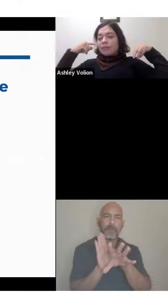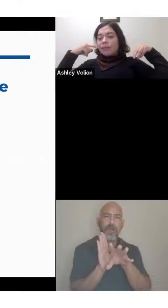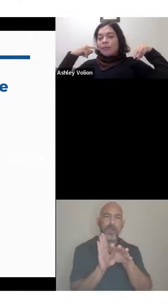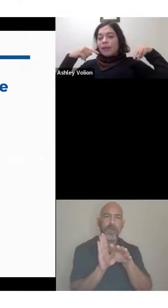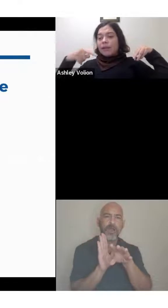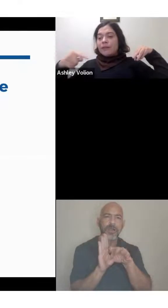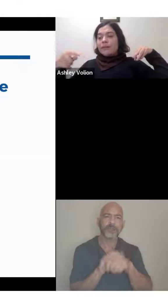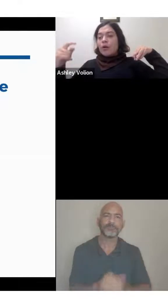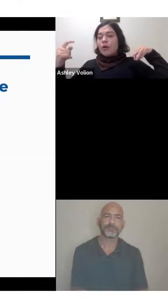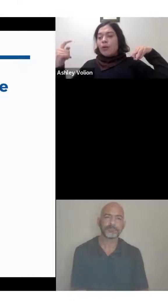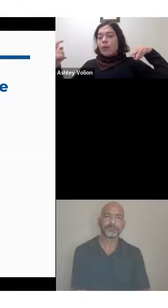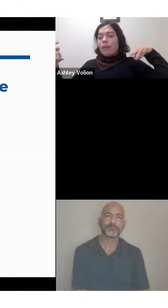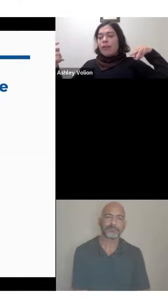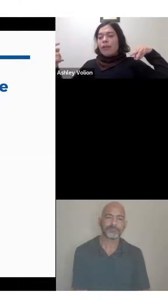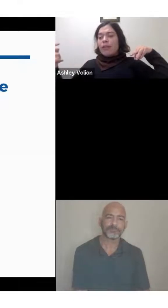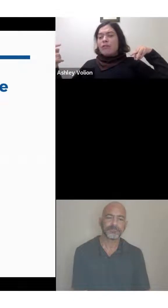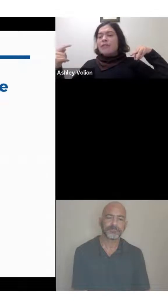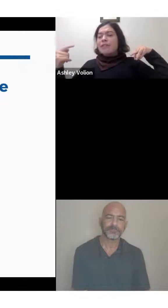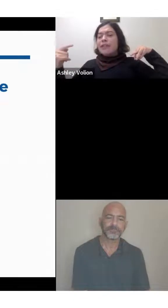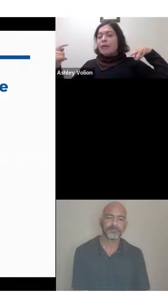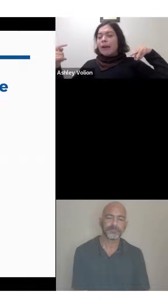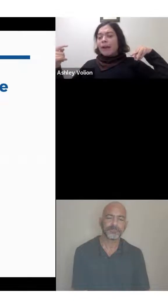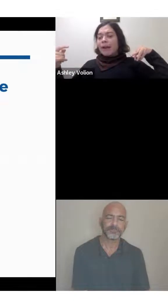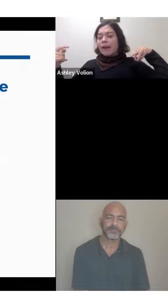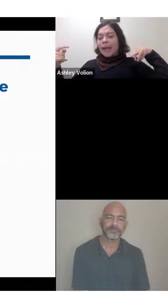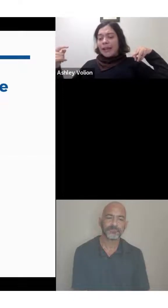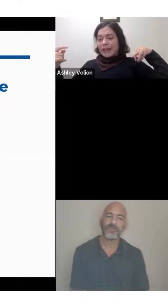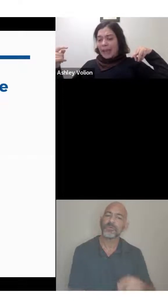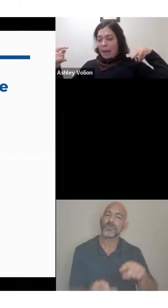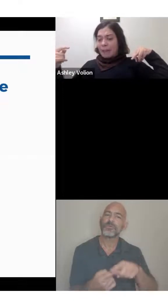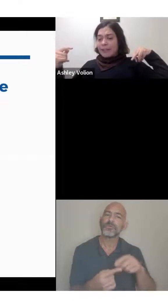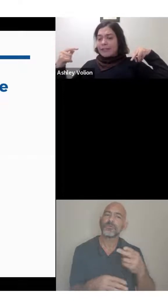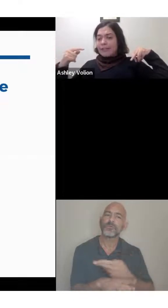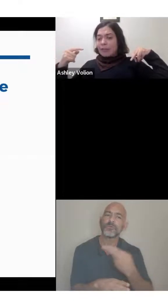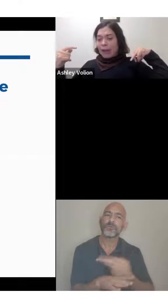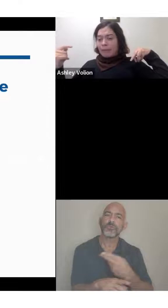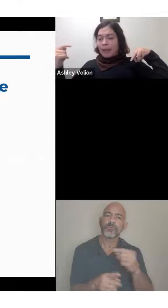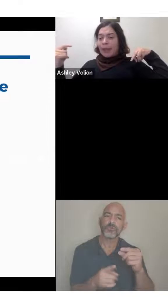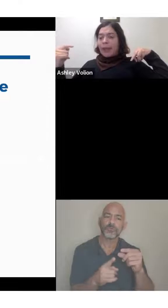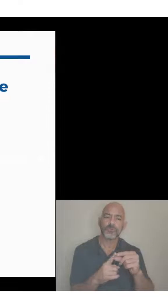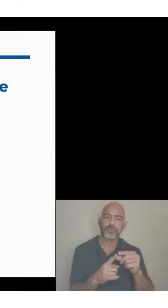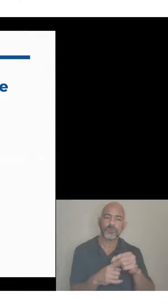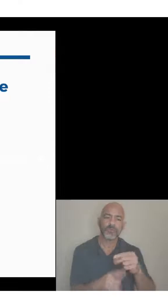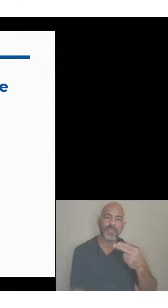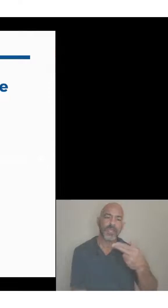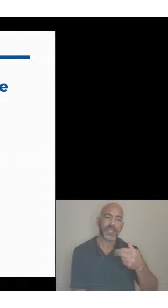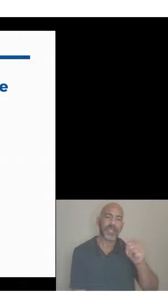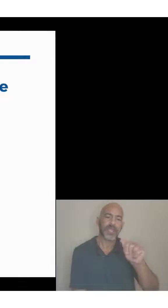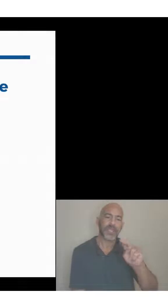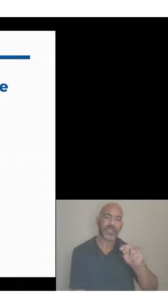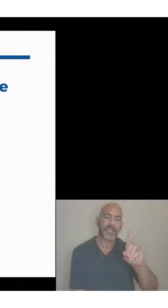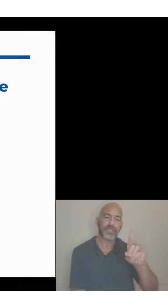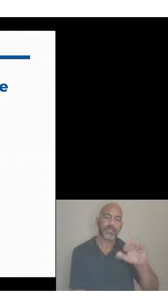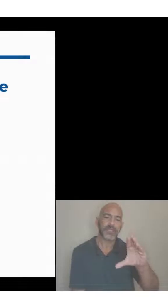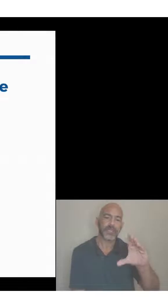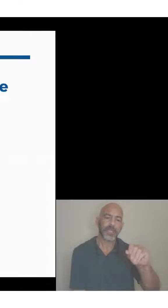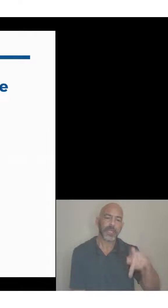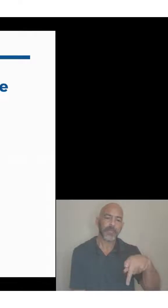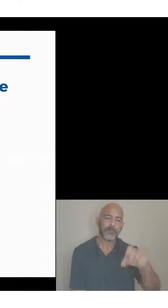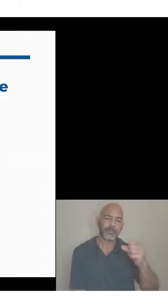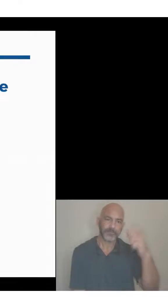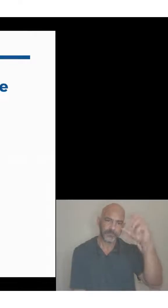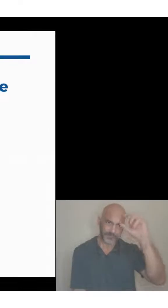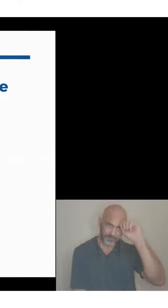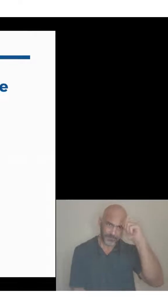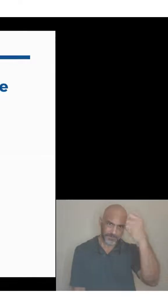And so, when you use the word handicap in describing the entrance parking spot